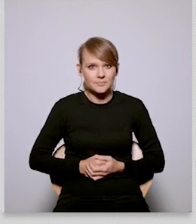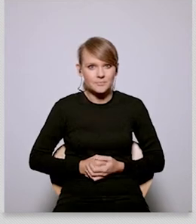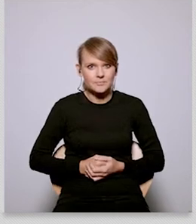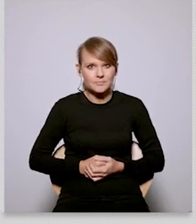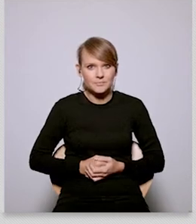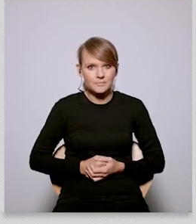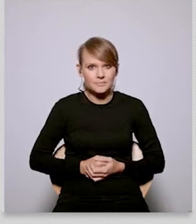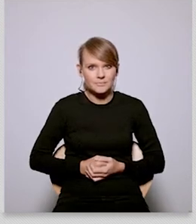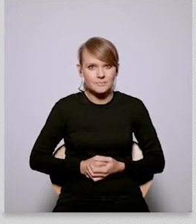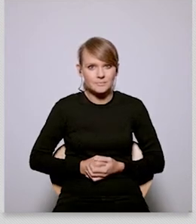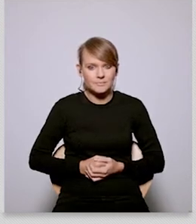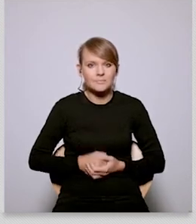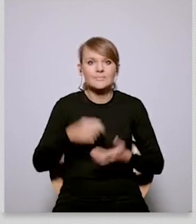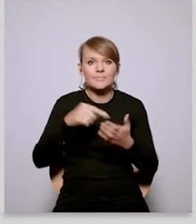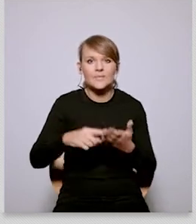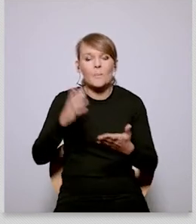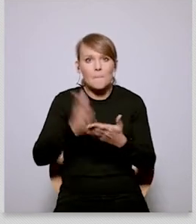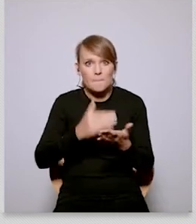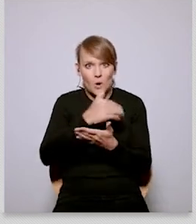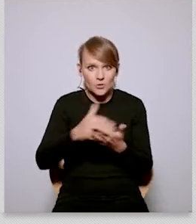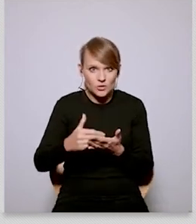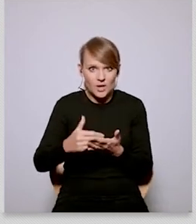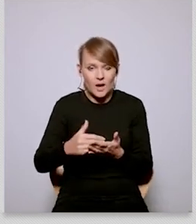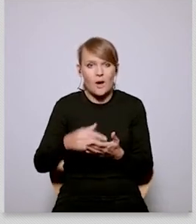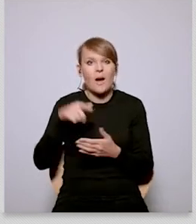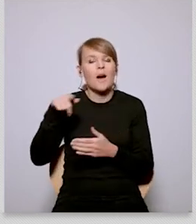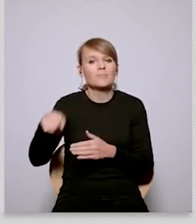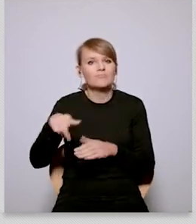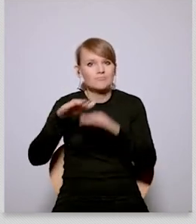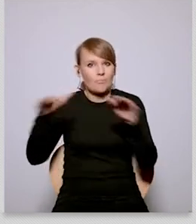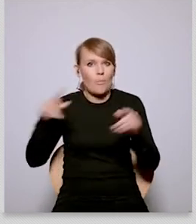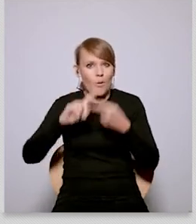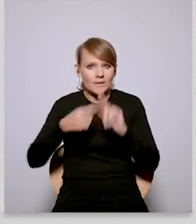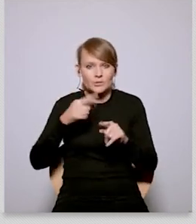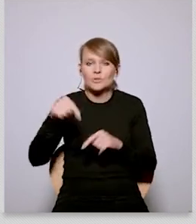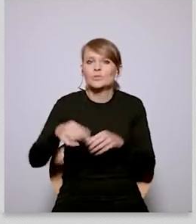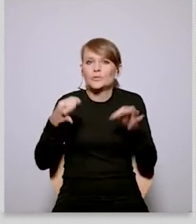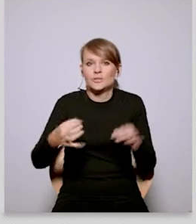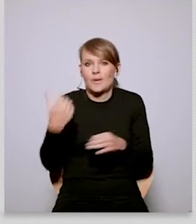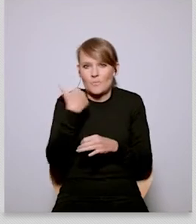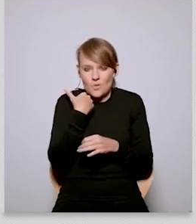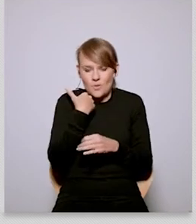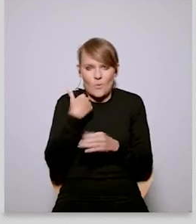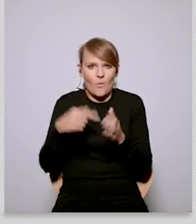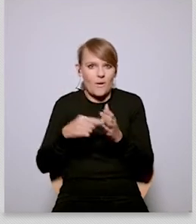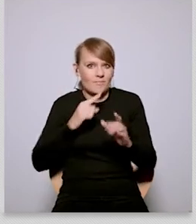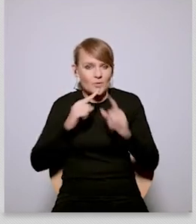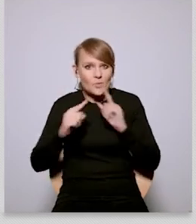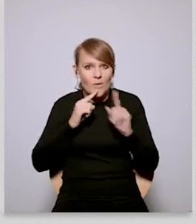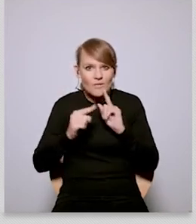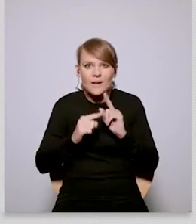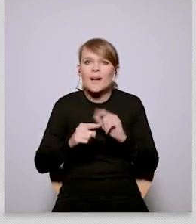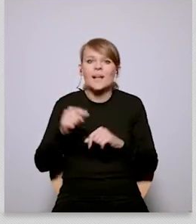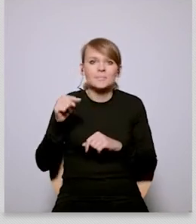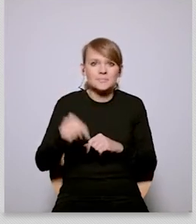um at political level um that we've been talking about today does have um the potential to our act as a